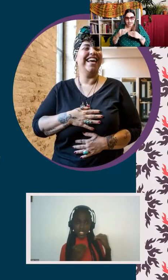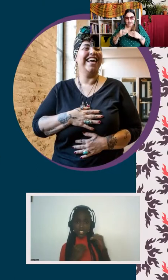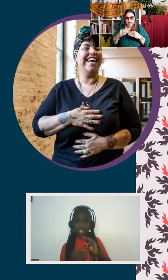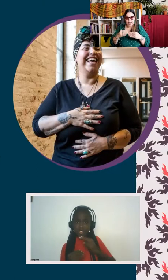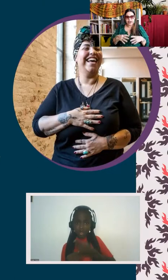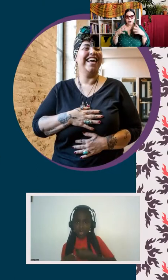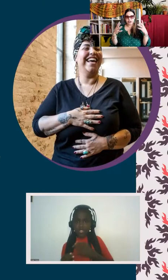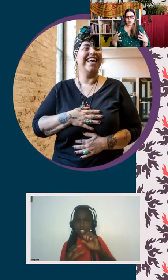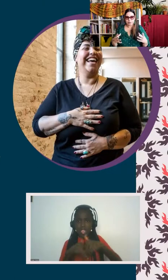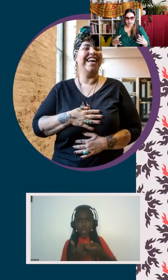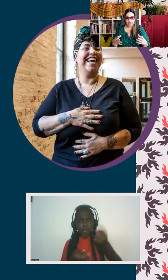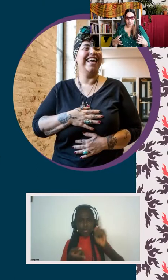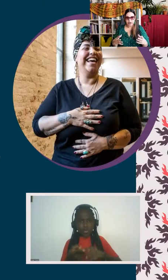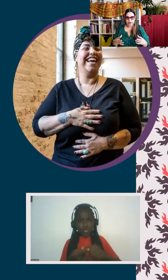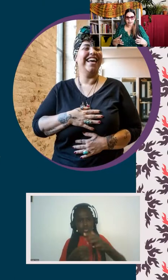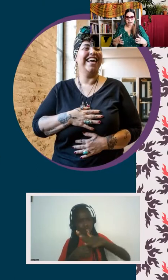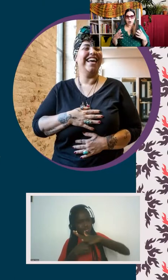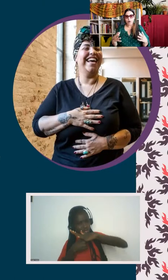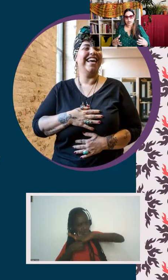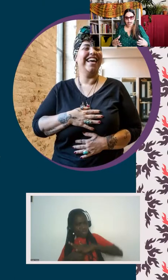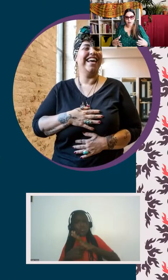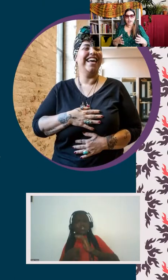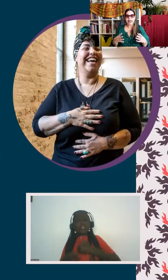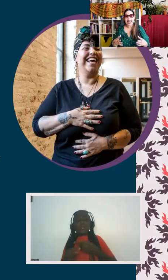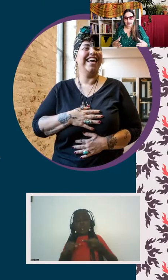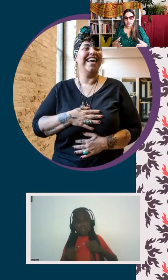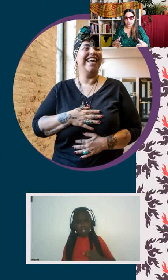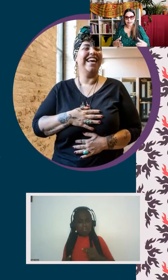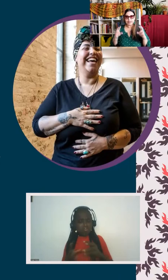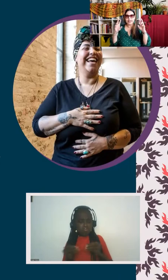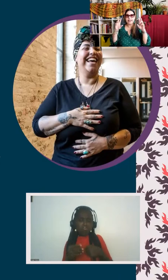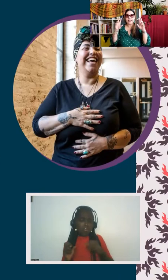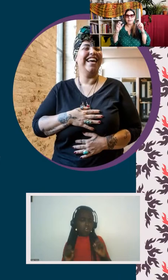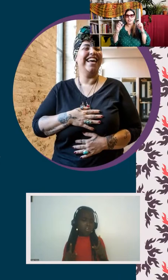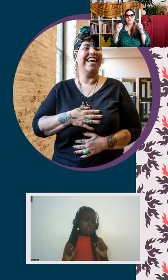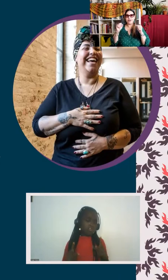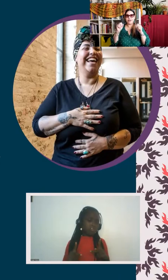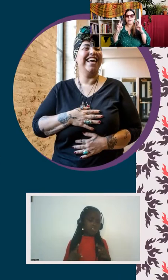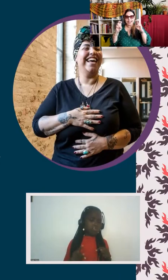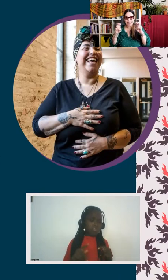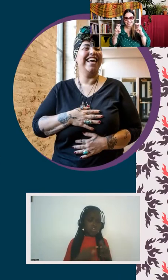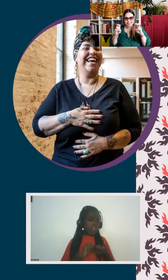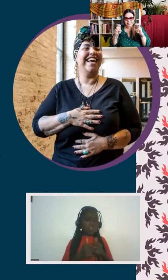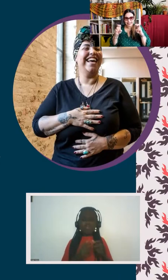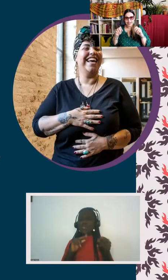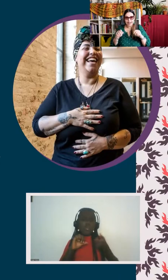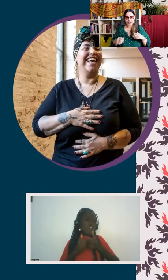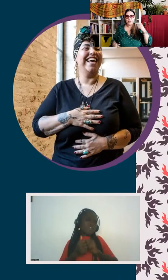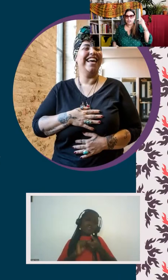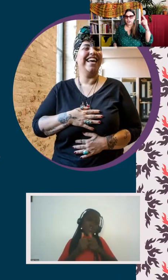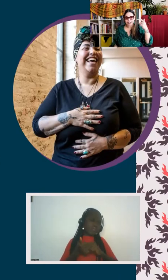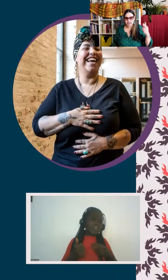or in pain in order to appear that we're okay and we can handle this in a much more regulated state,